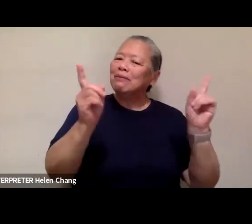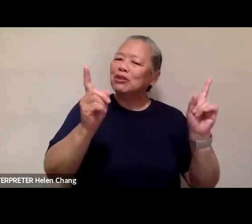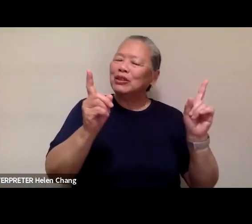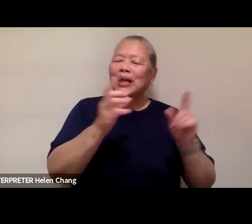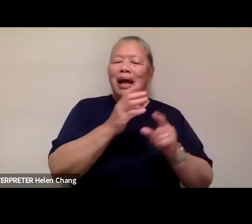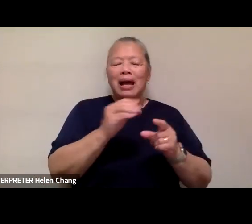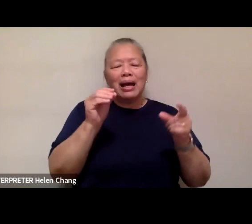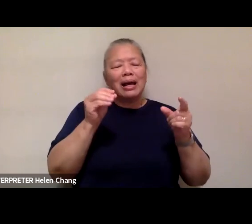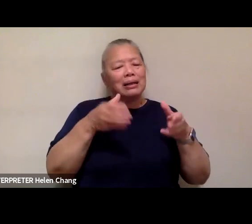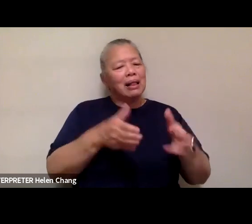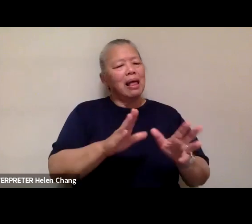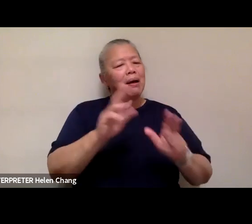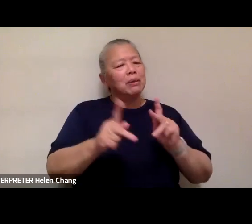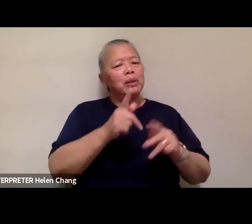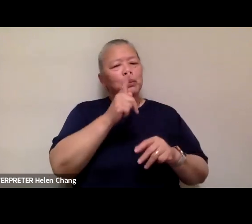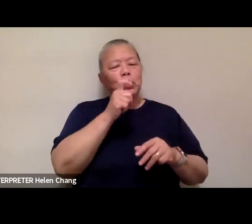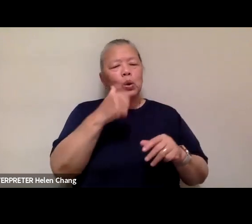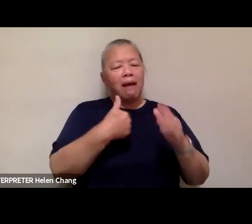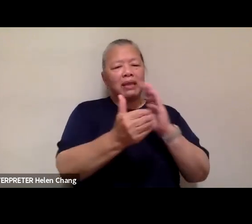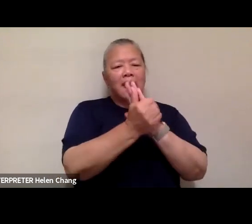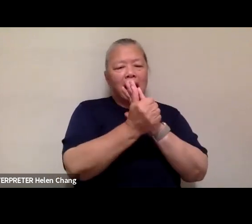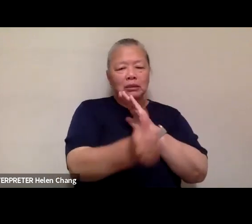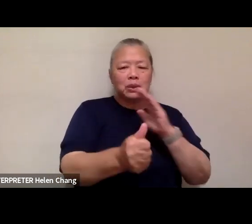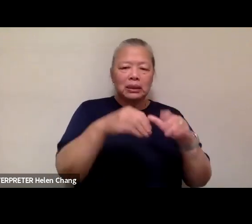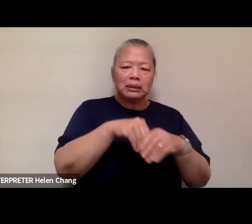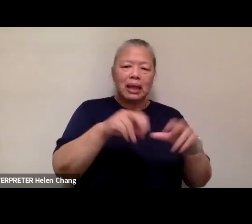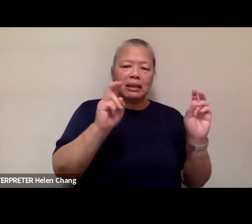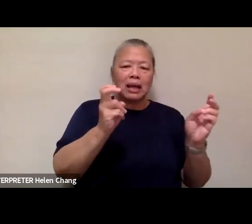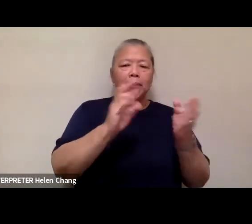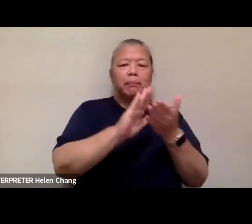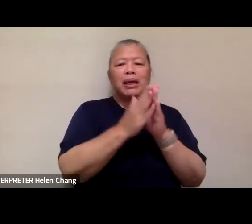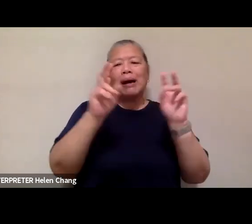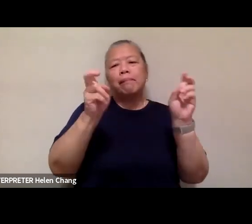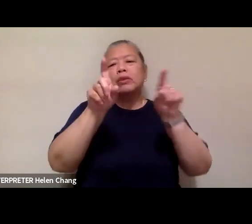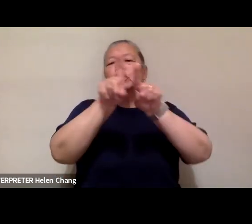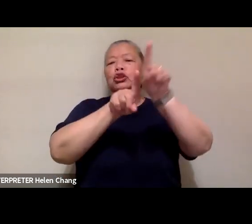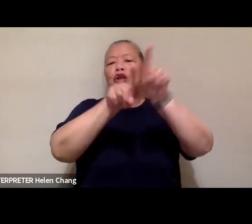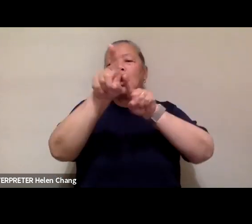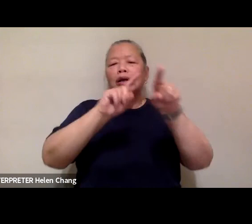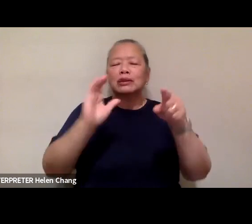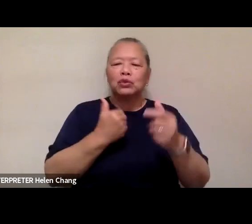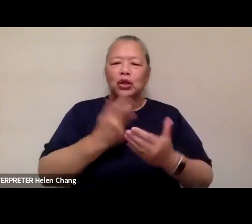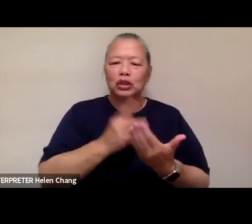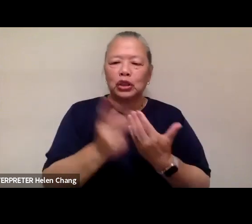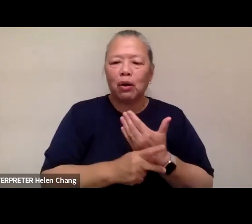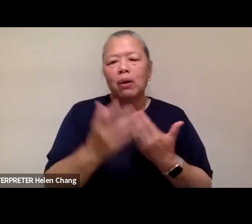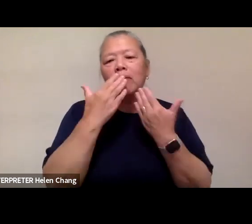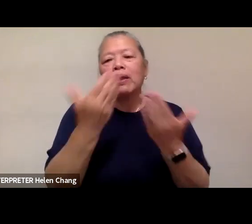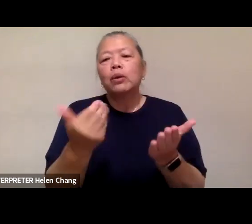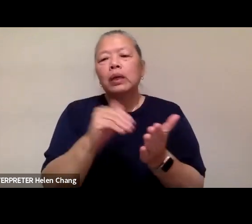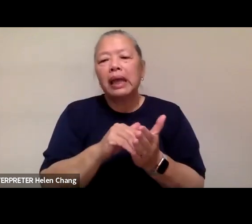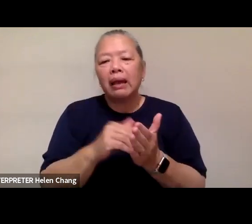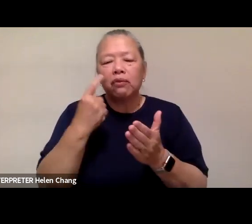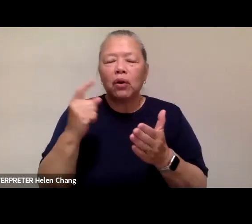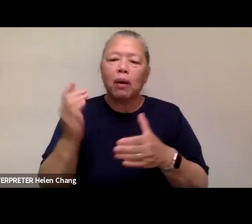uh, the people who really have the expertise in these topics be the star of the show. So thank you once again, on behalf of all our partners